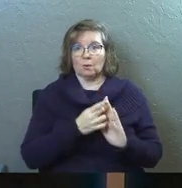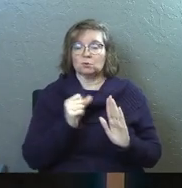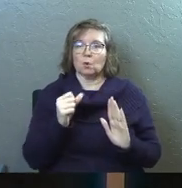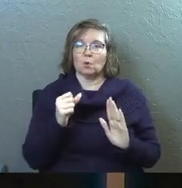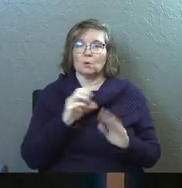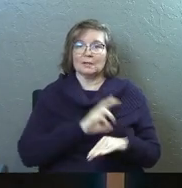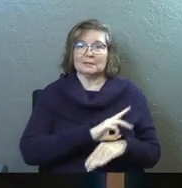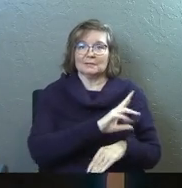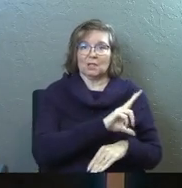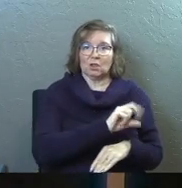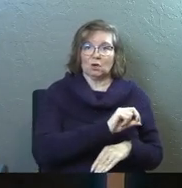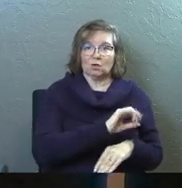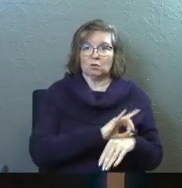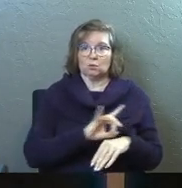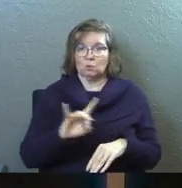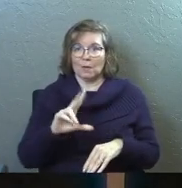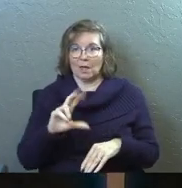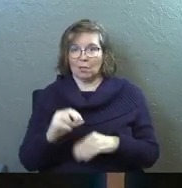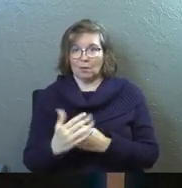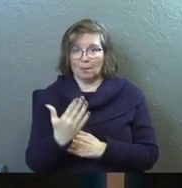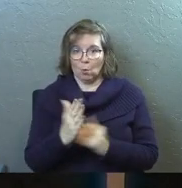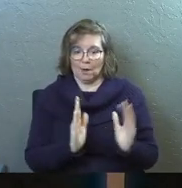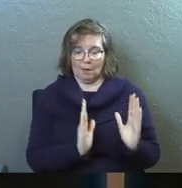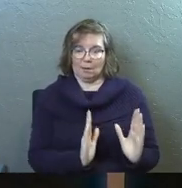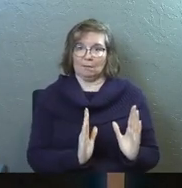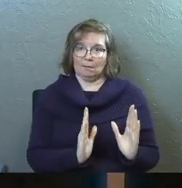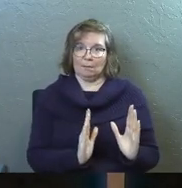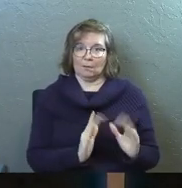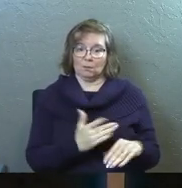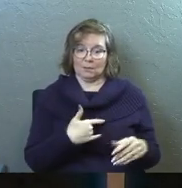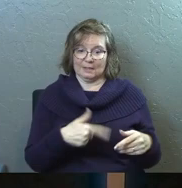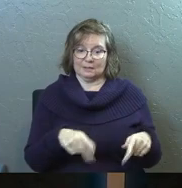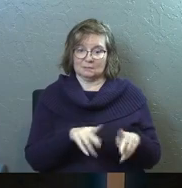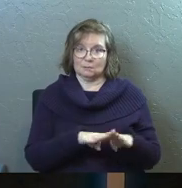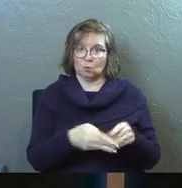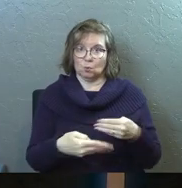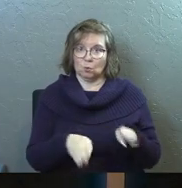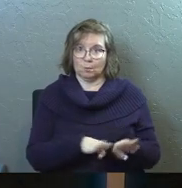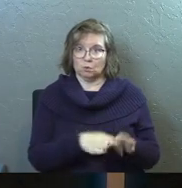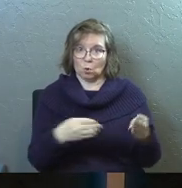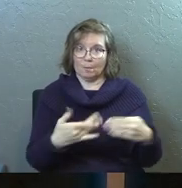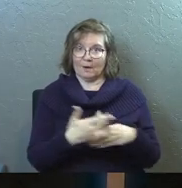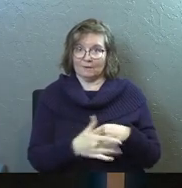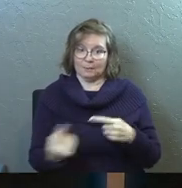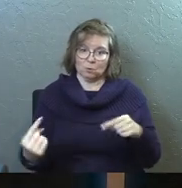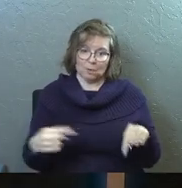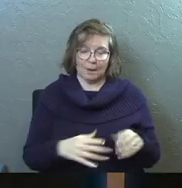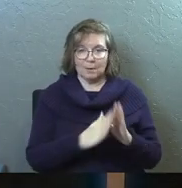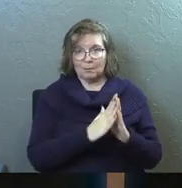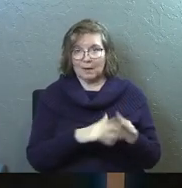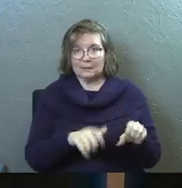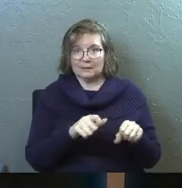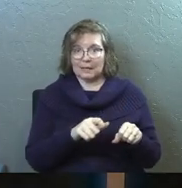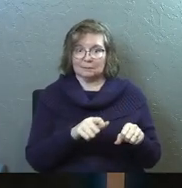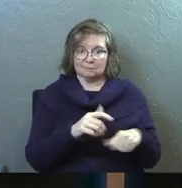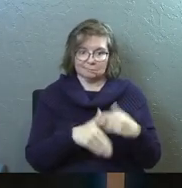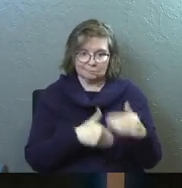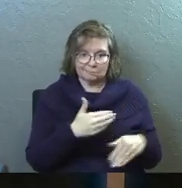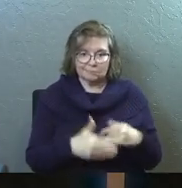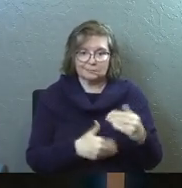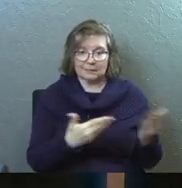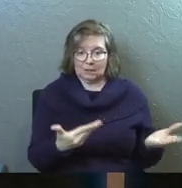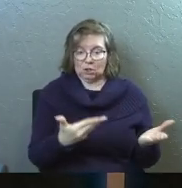So at 6.30 to 8.30 in the morning, we had just this space open and available to come to your quiet time to come pray and just take some space